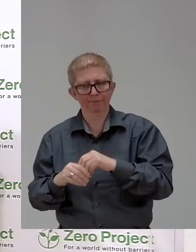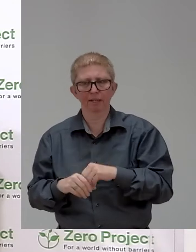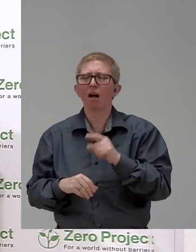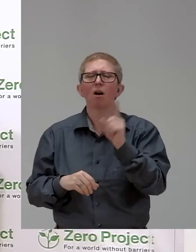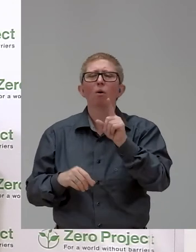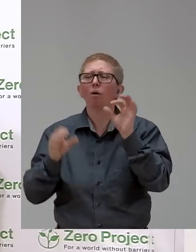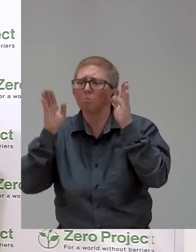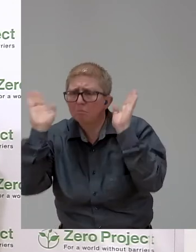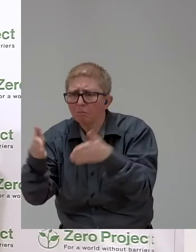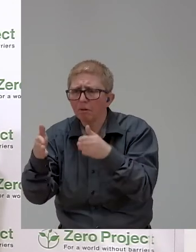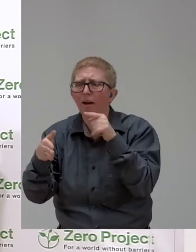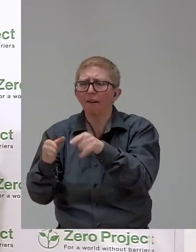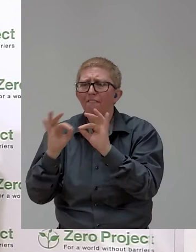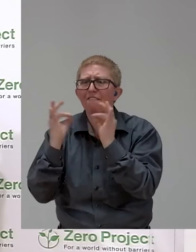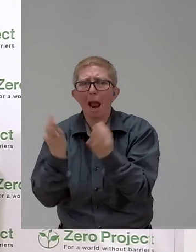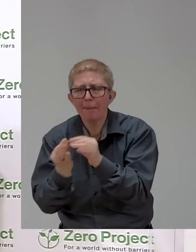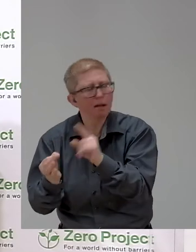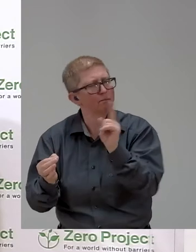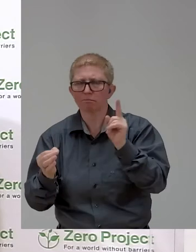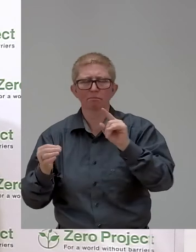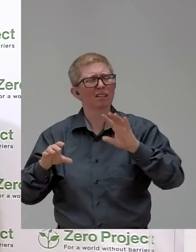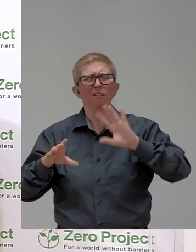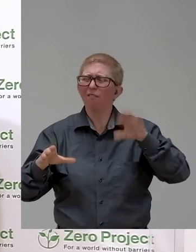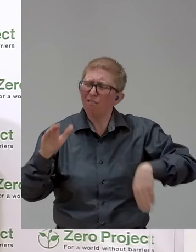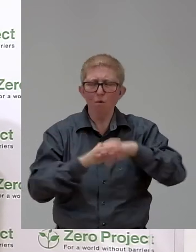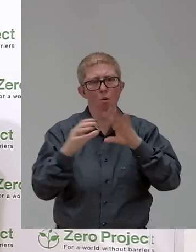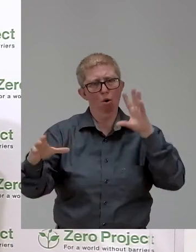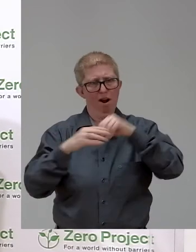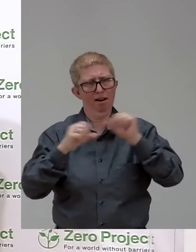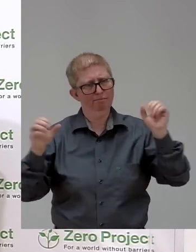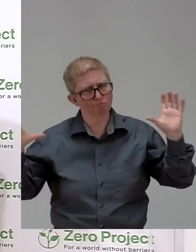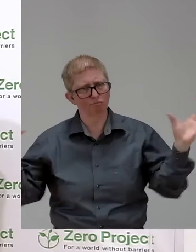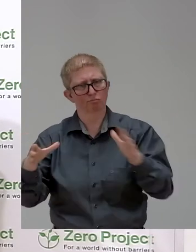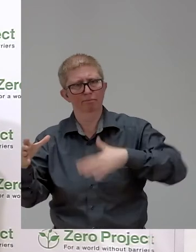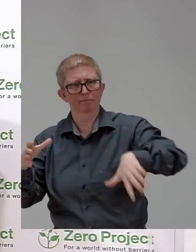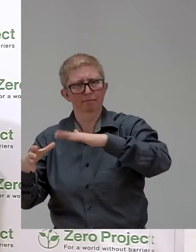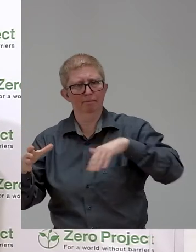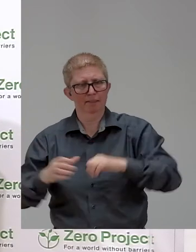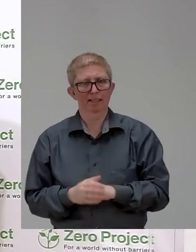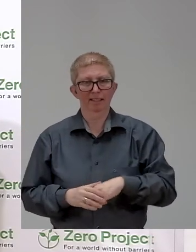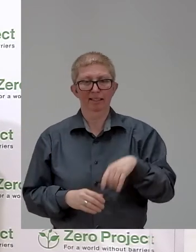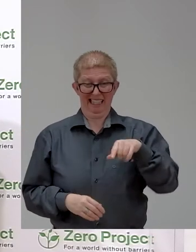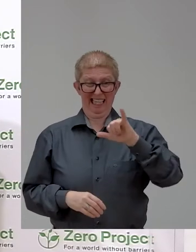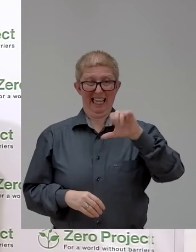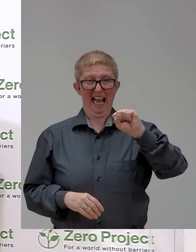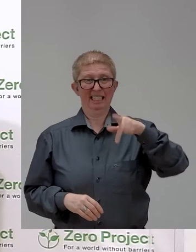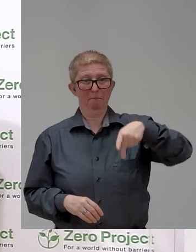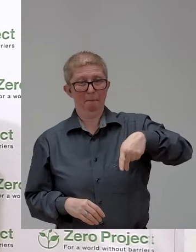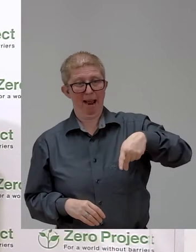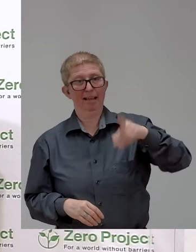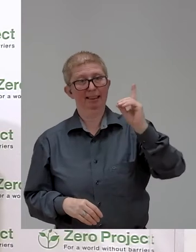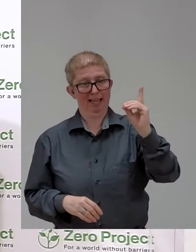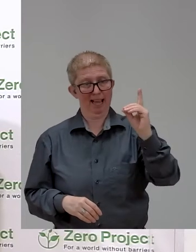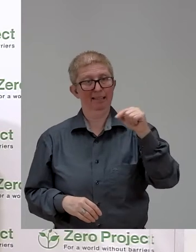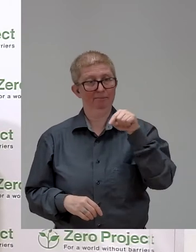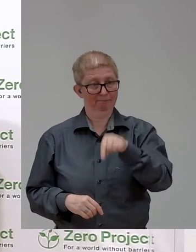is the umbrella organization of European service providers. And when we get above all here in Europe, European statistics, but I